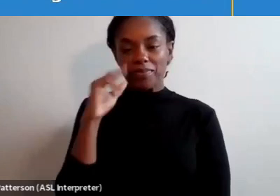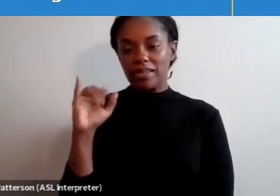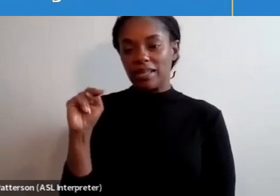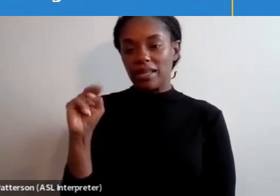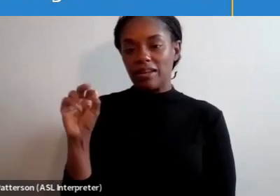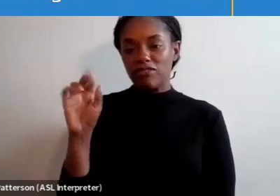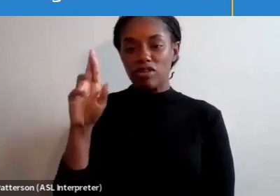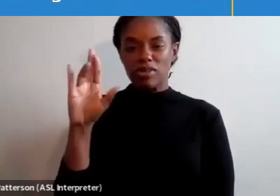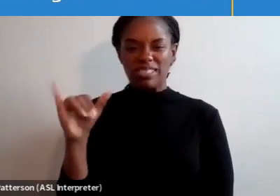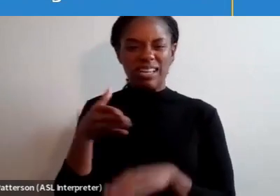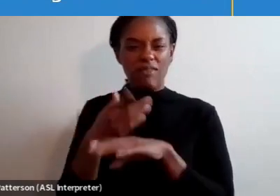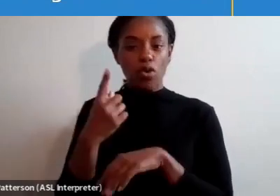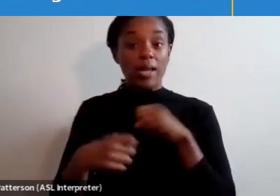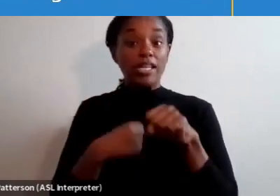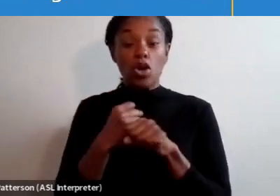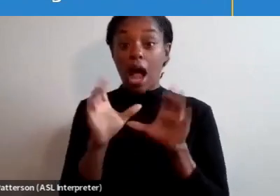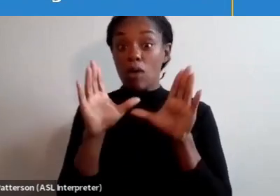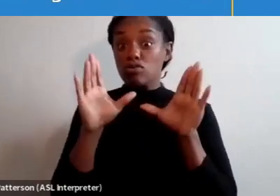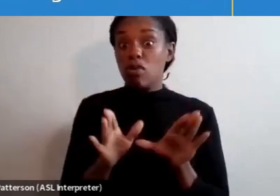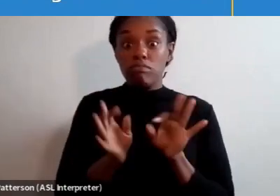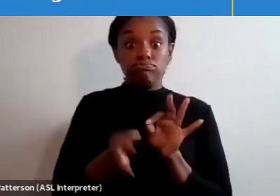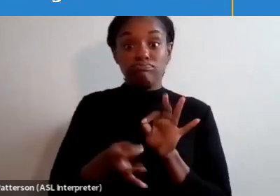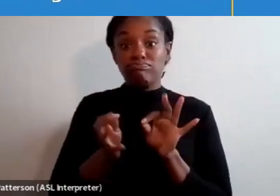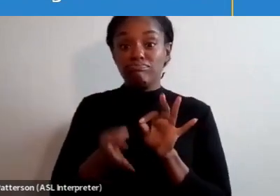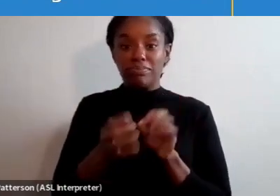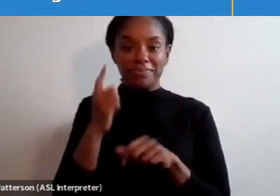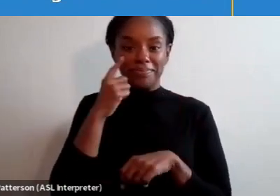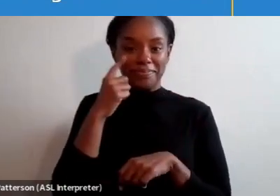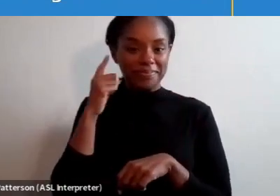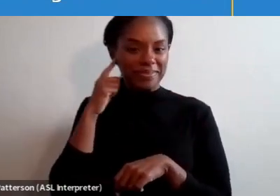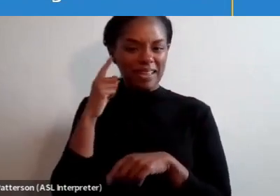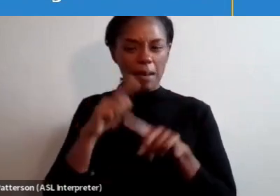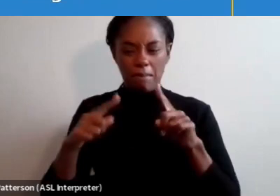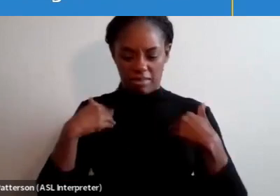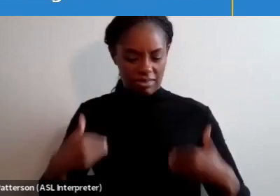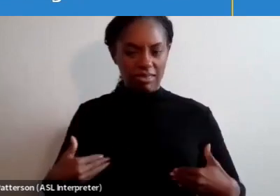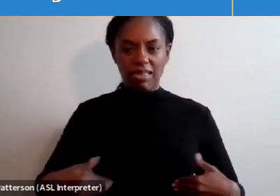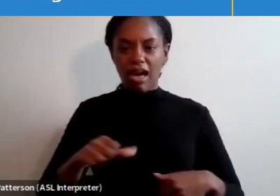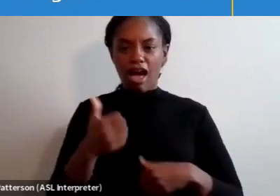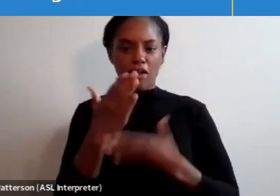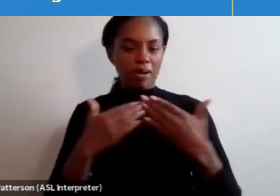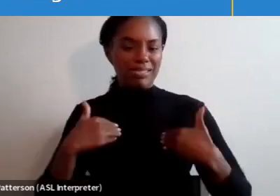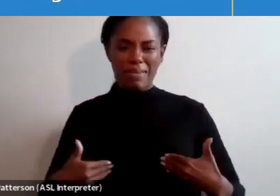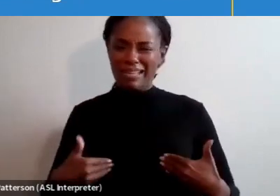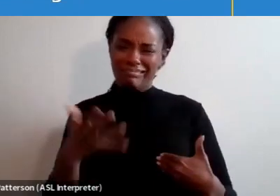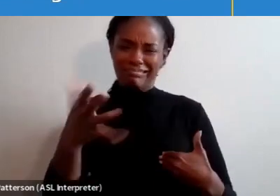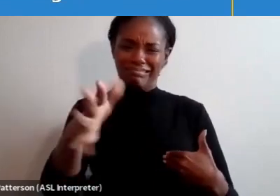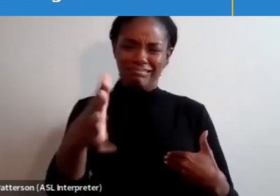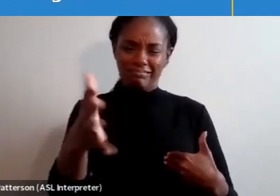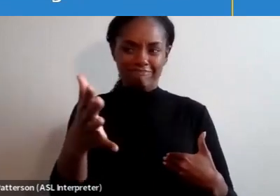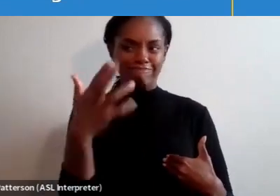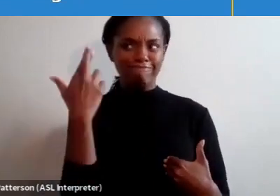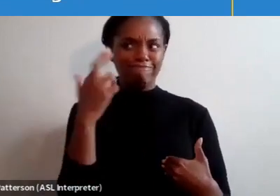about a year, I was great at interpreting for eyes and ears, but not so much for the rest of the body. And I realized that I needed to make a